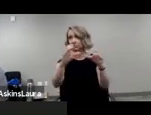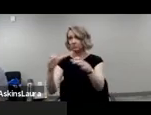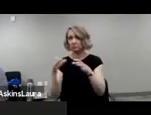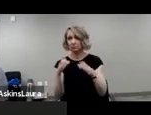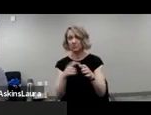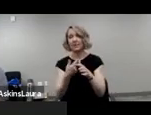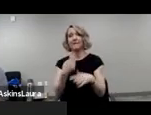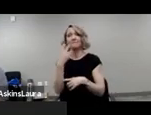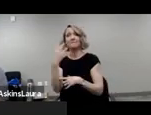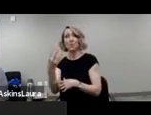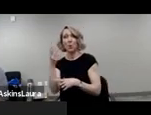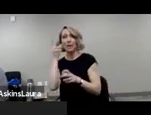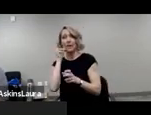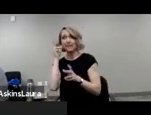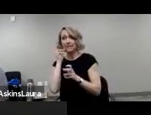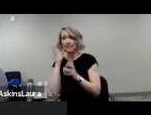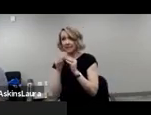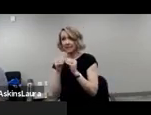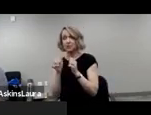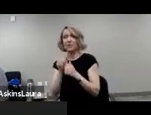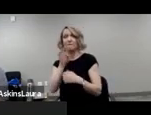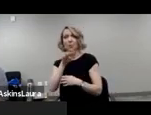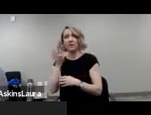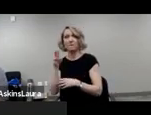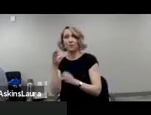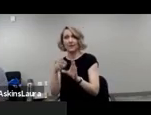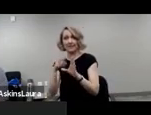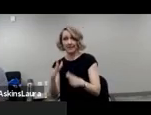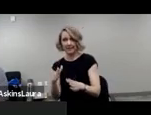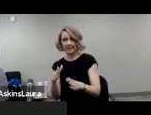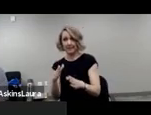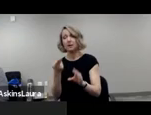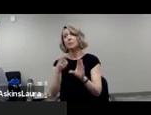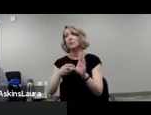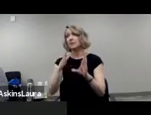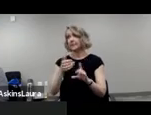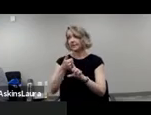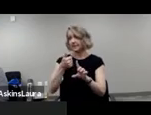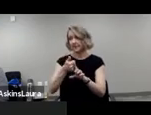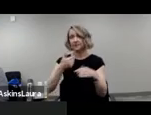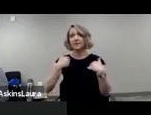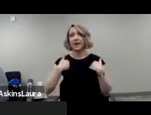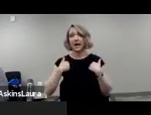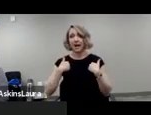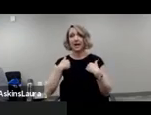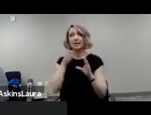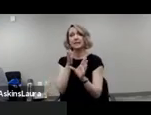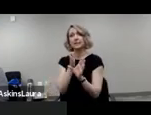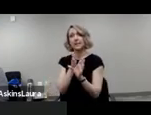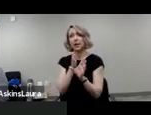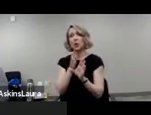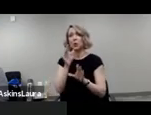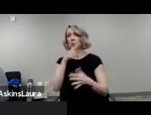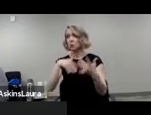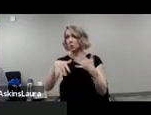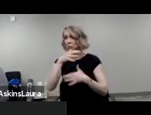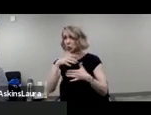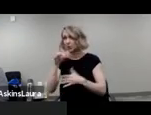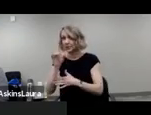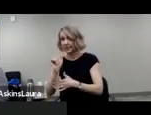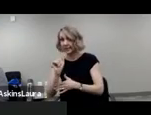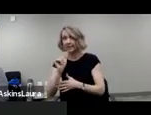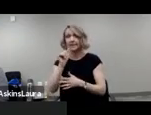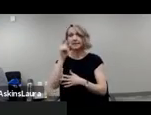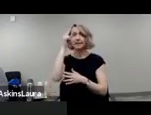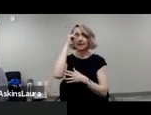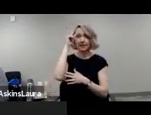sessions with 44 participants. Participants had psychosocial disabilities, intellectual and